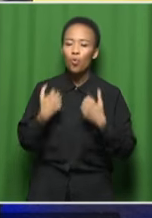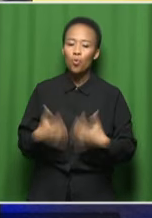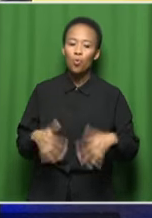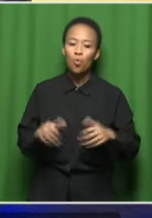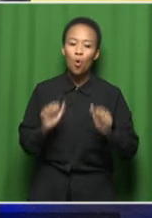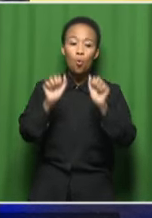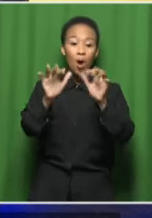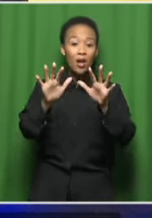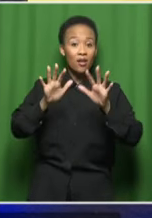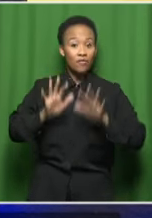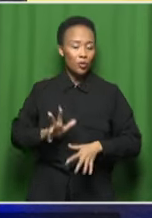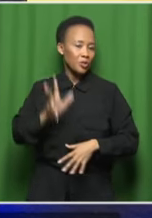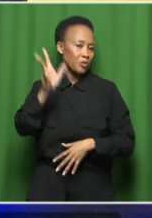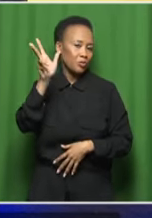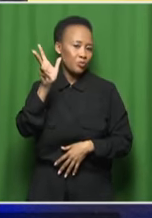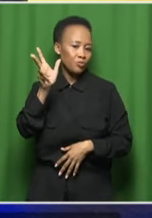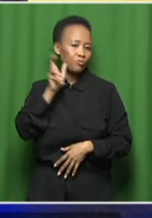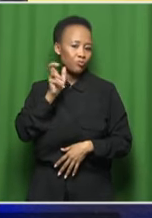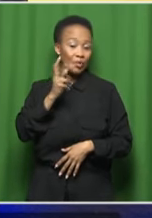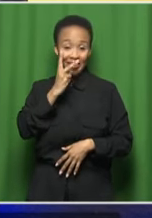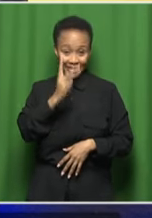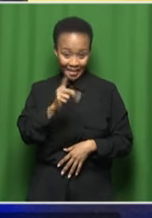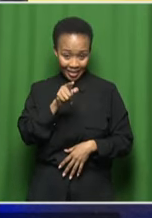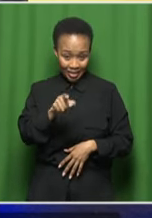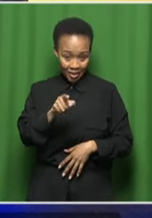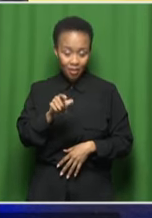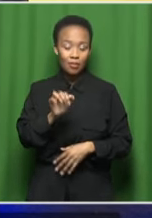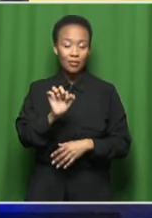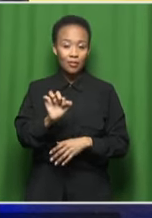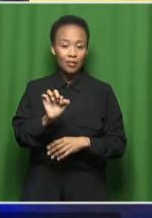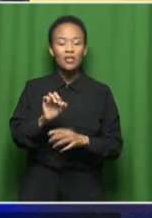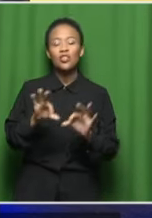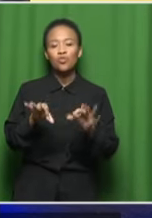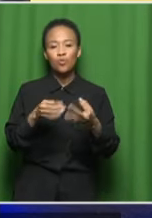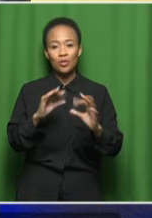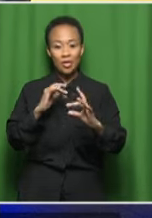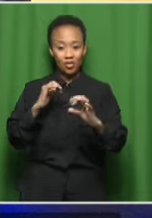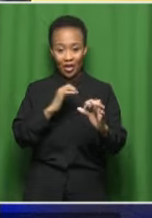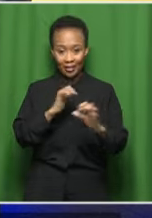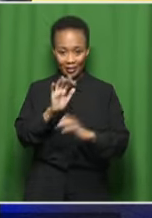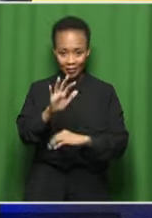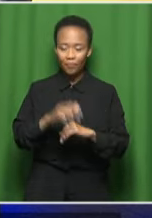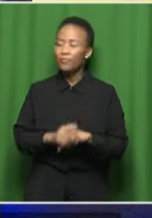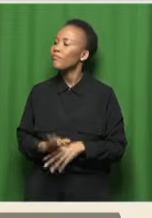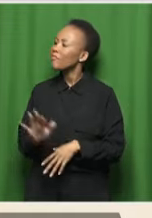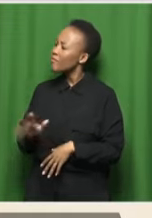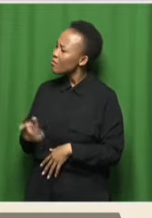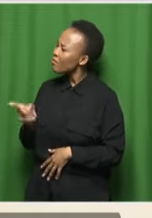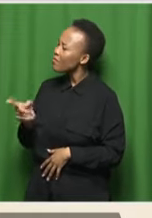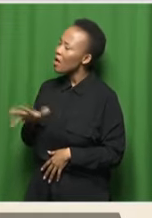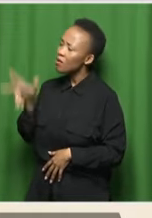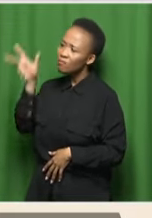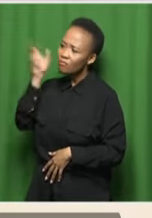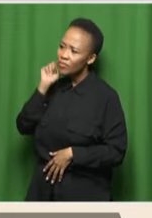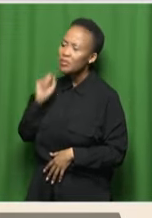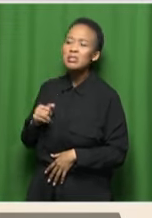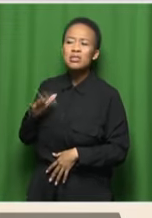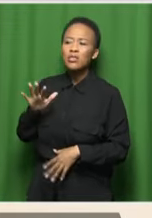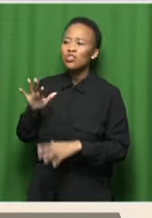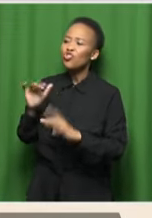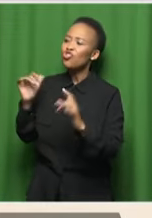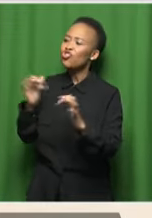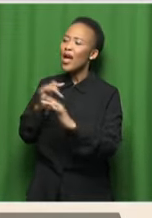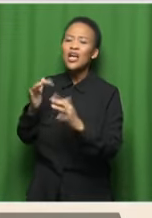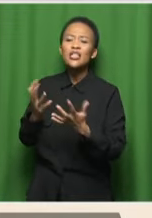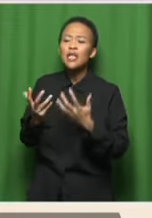of this music in this day and age. I quite like what you said, that jazz music is not Sunday music, because I've often heard people say,